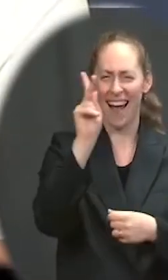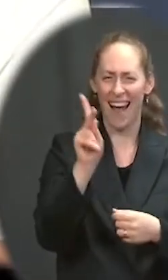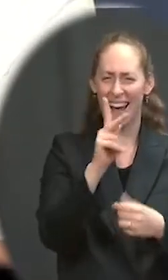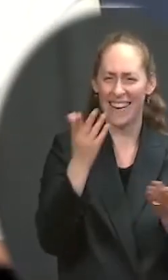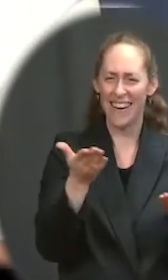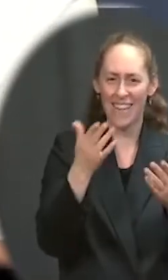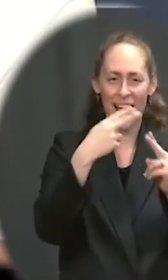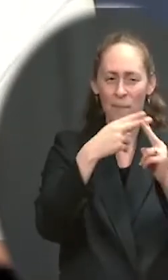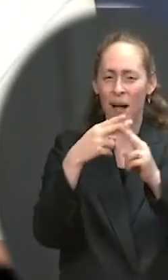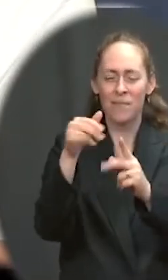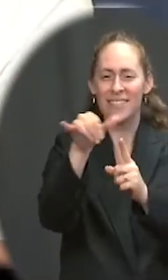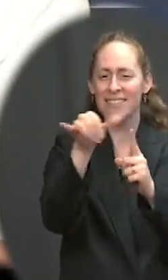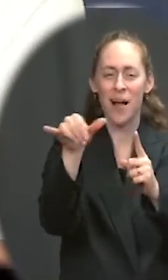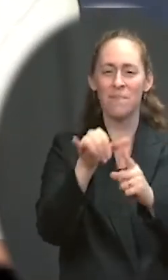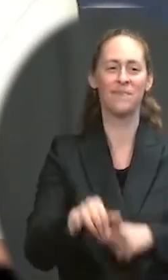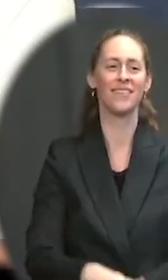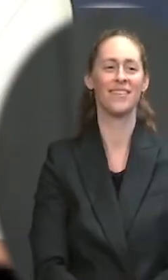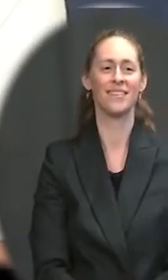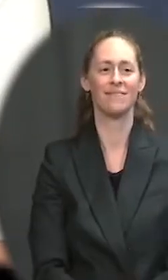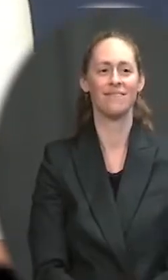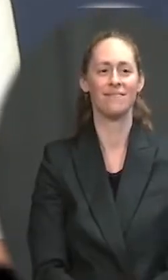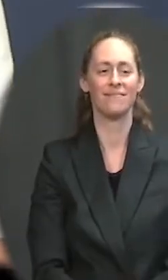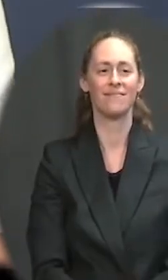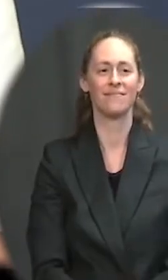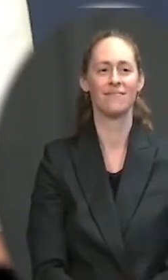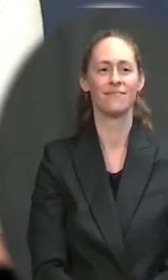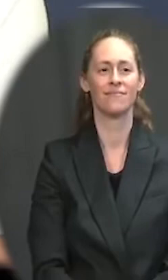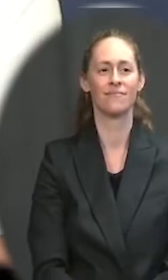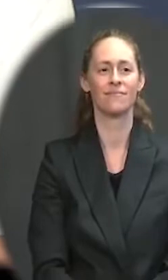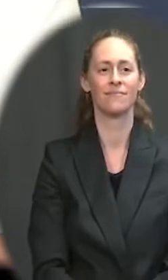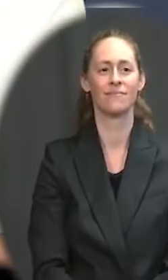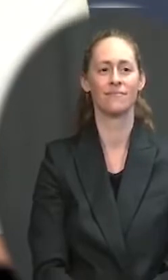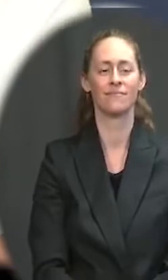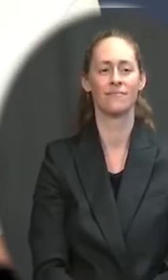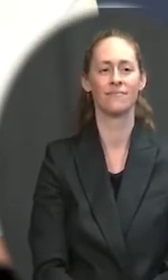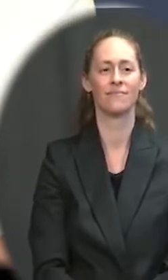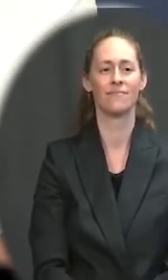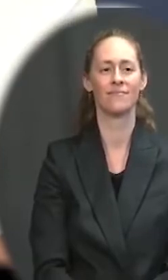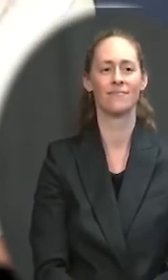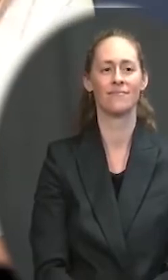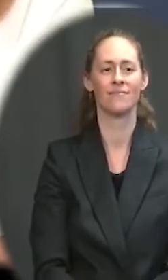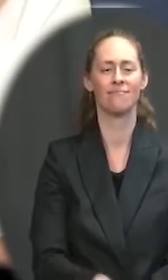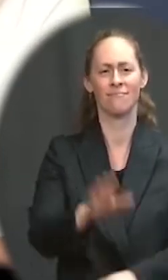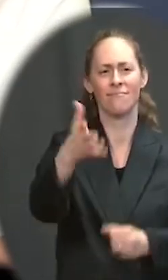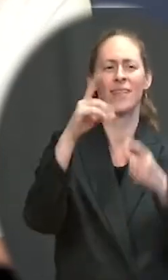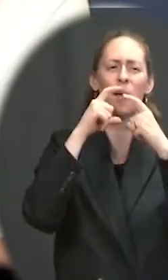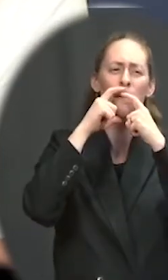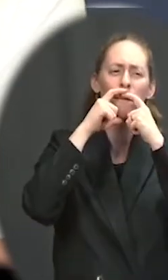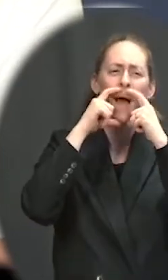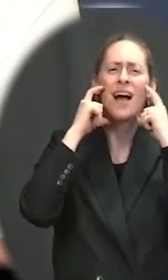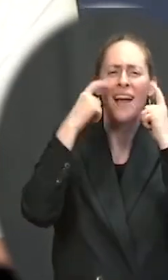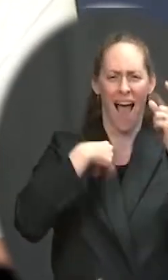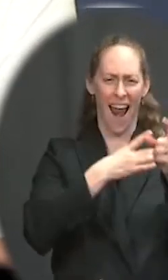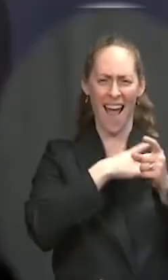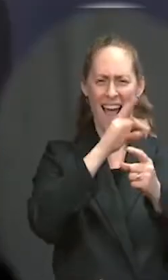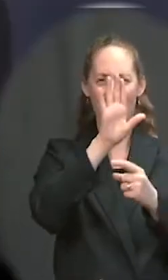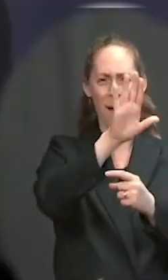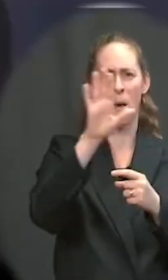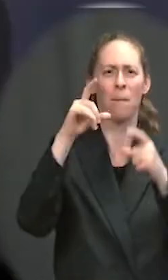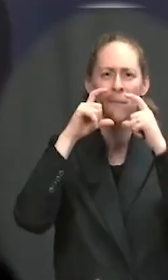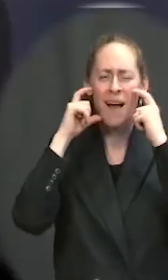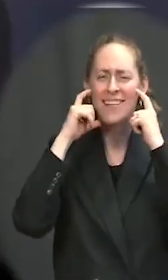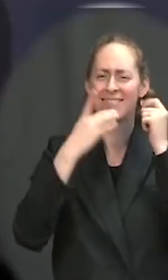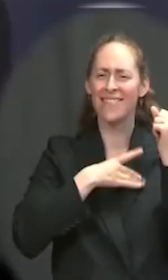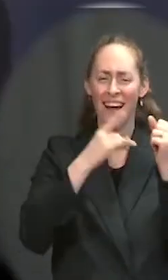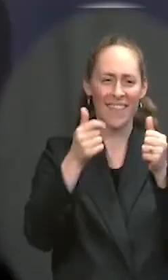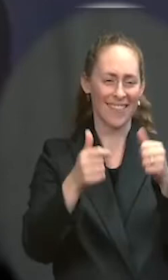so it's fine. Not today. Kristen has a very good mask on today. This Kristen, both of your masks. Go ahead. Okay. My question is on these